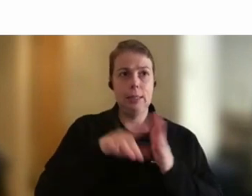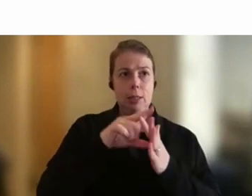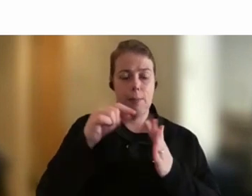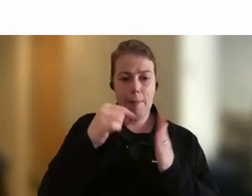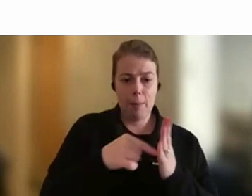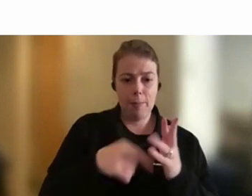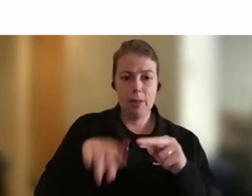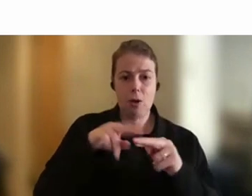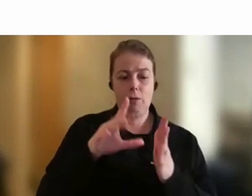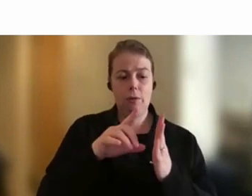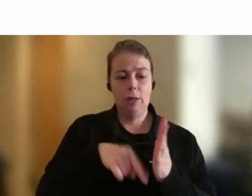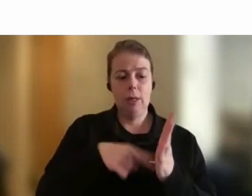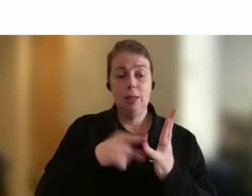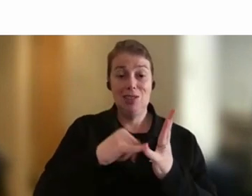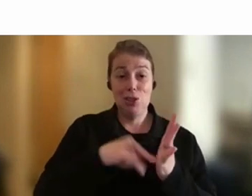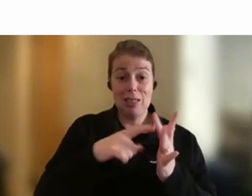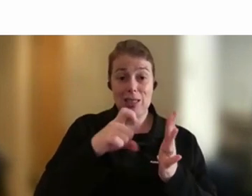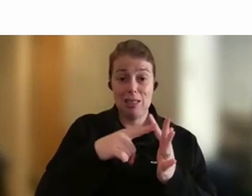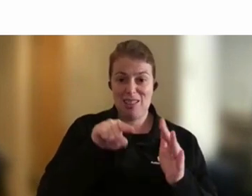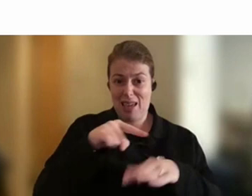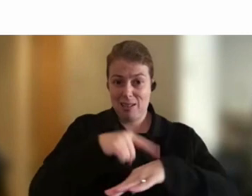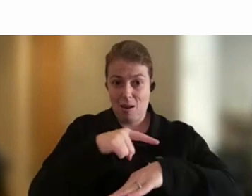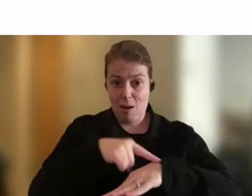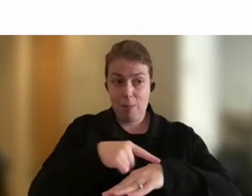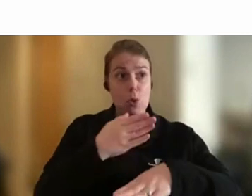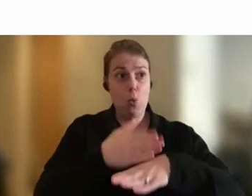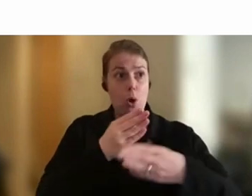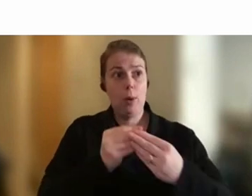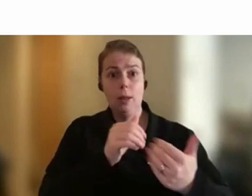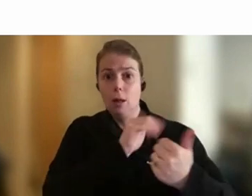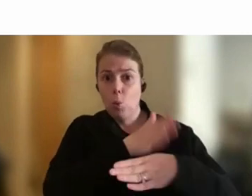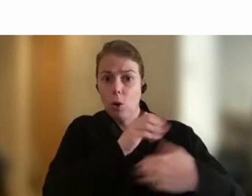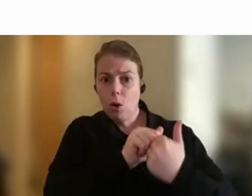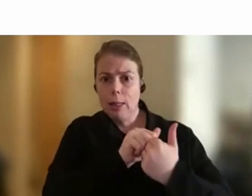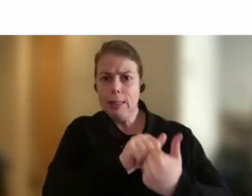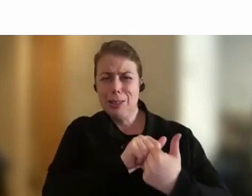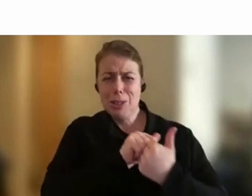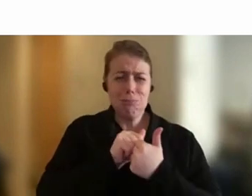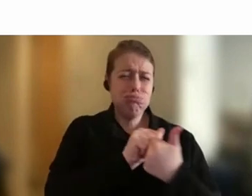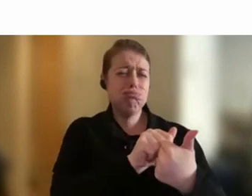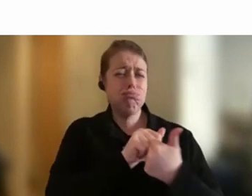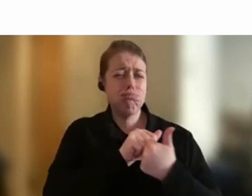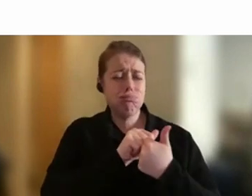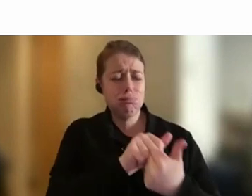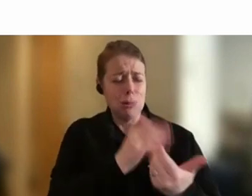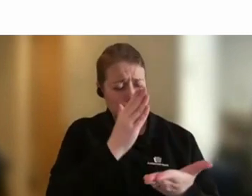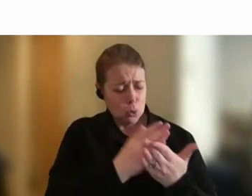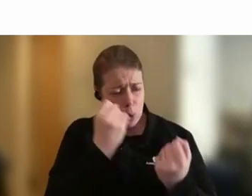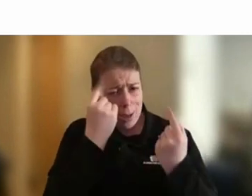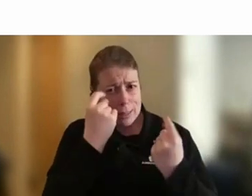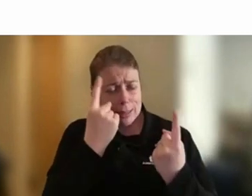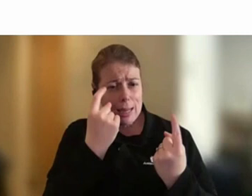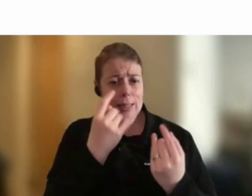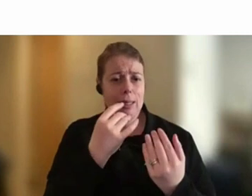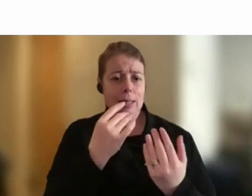that we did with our federal colleagues, I will always remember that the level of collaboration and real understanding that happened between the states